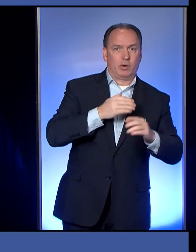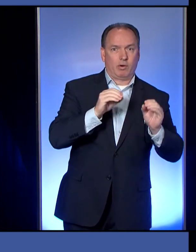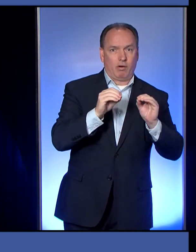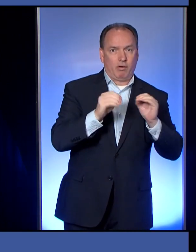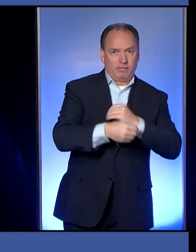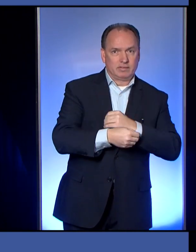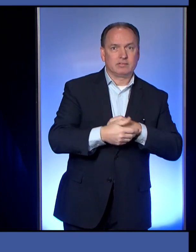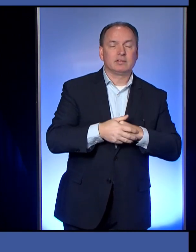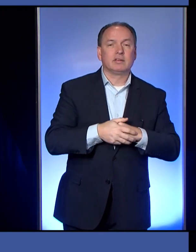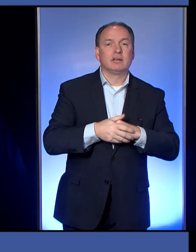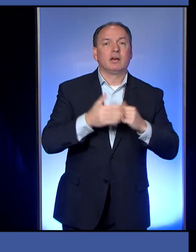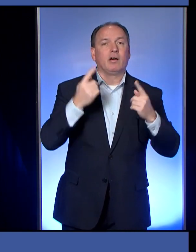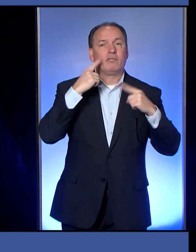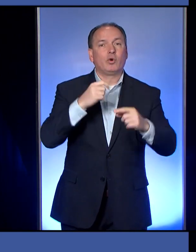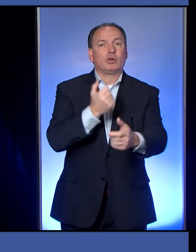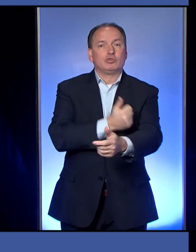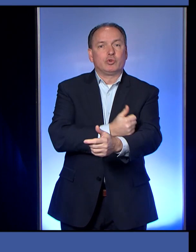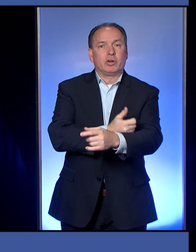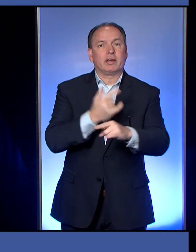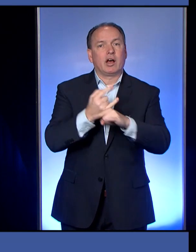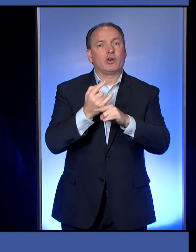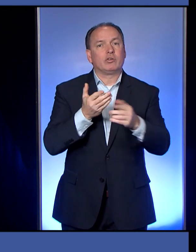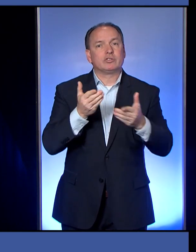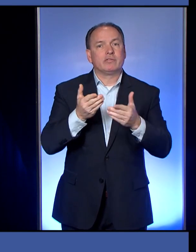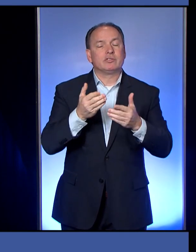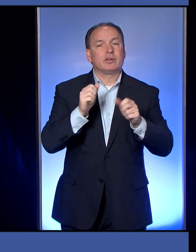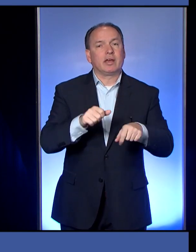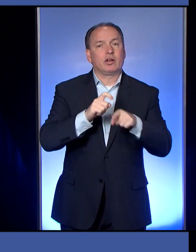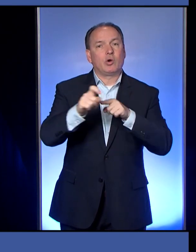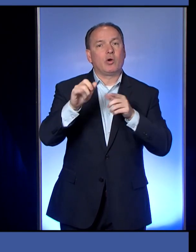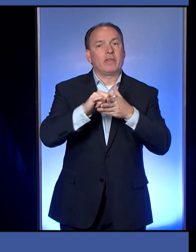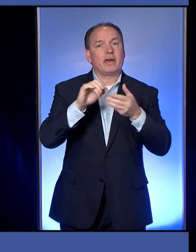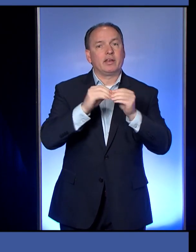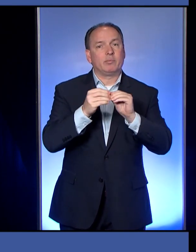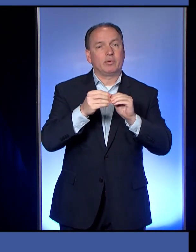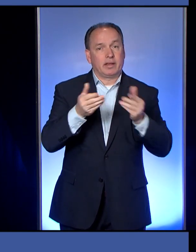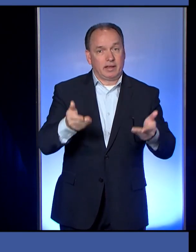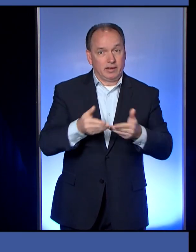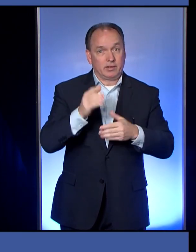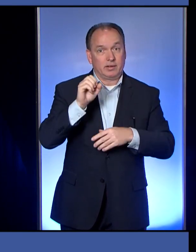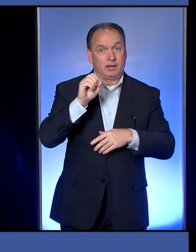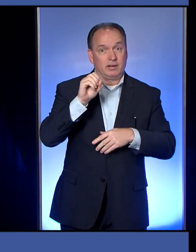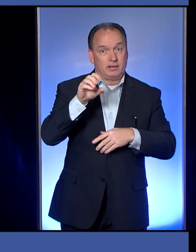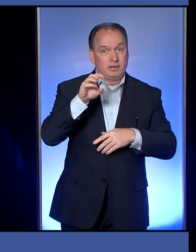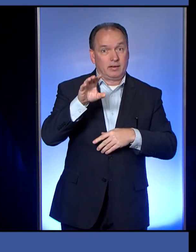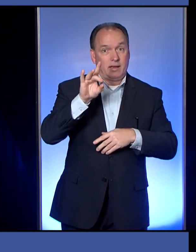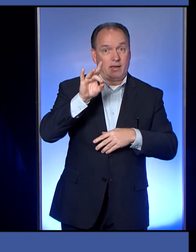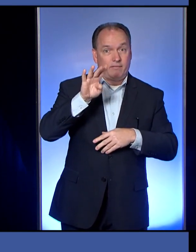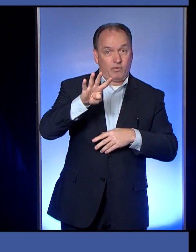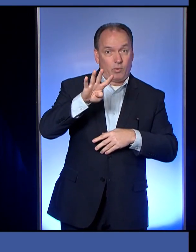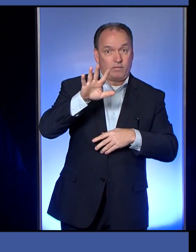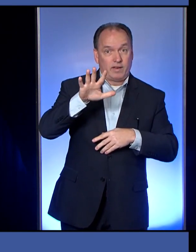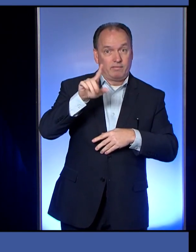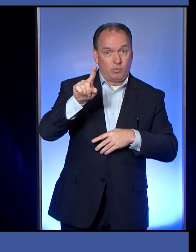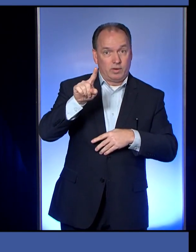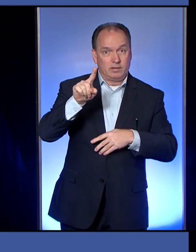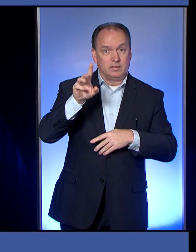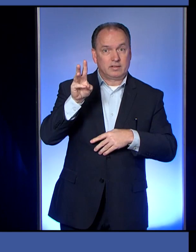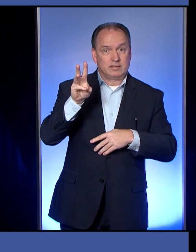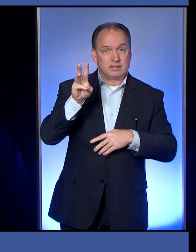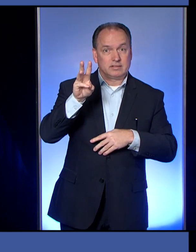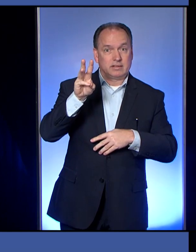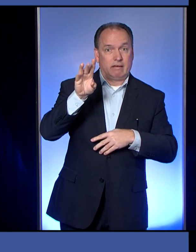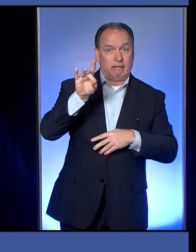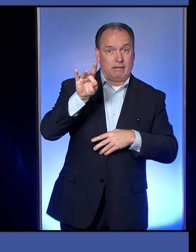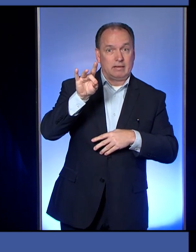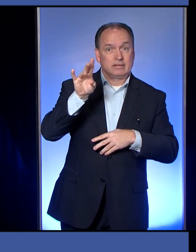services, I'd like you to call our office of drug and alcohol abuse here at Erie County. The number is 451-6877.